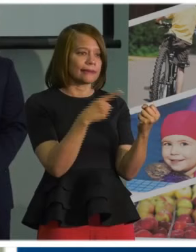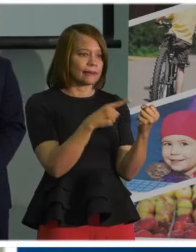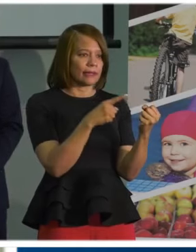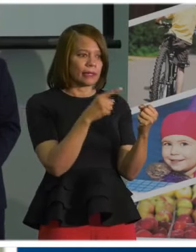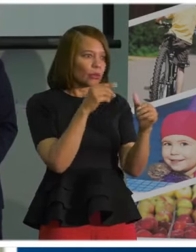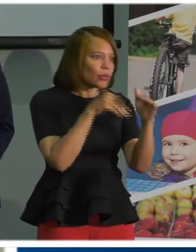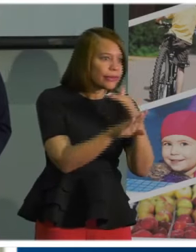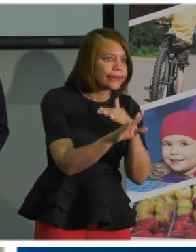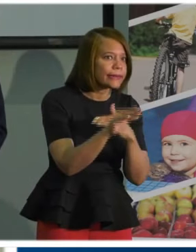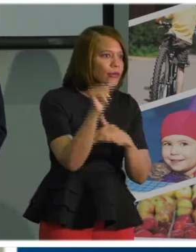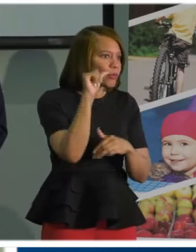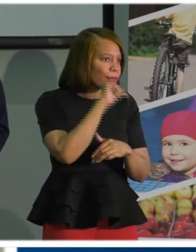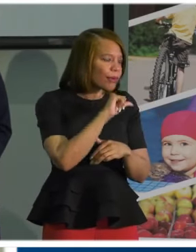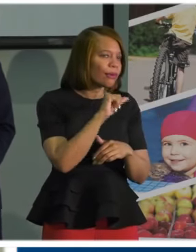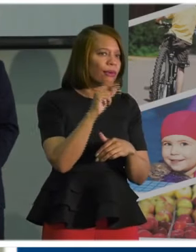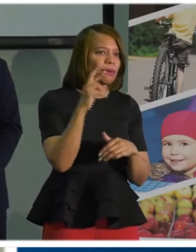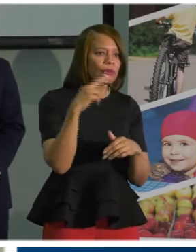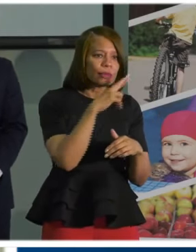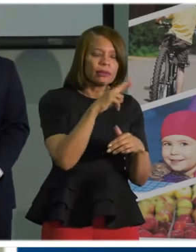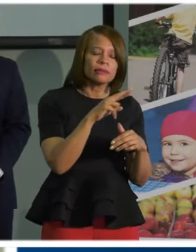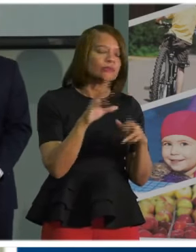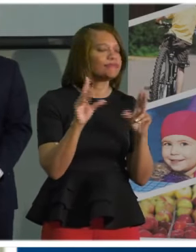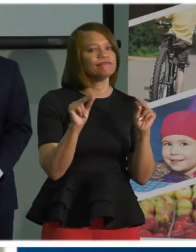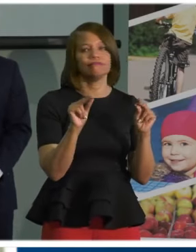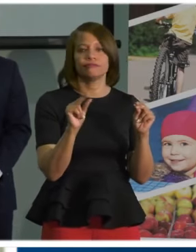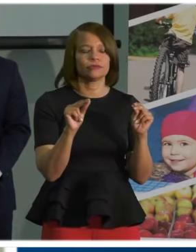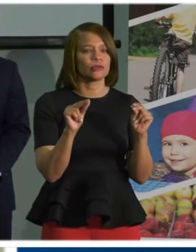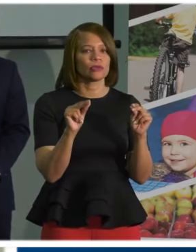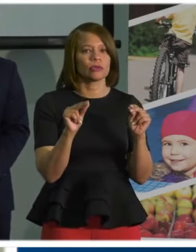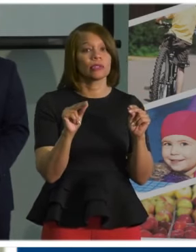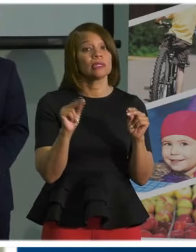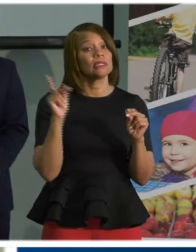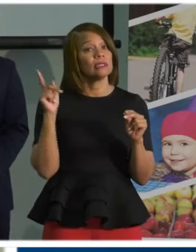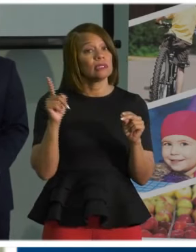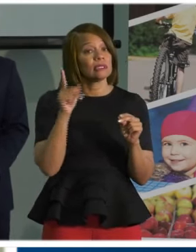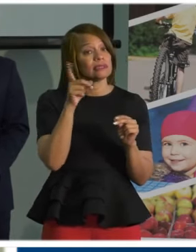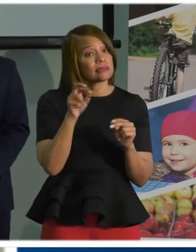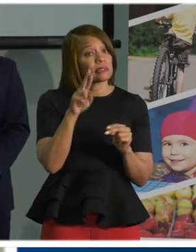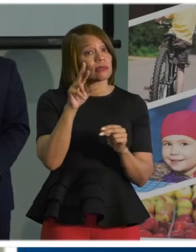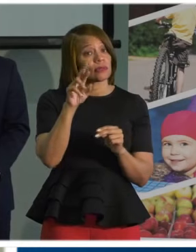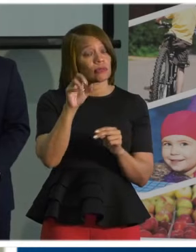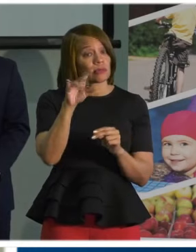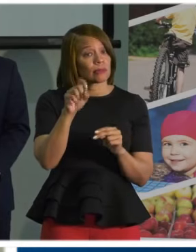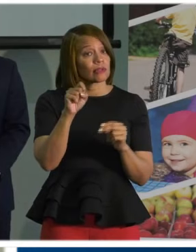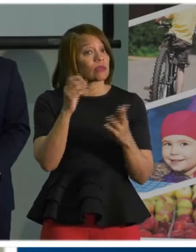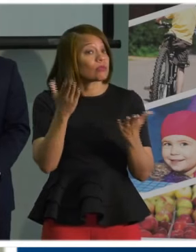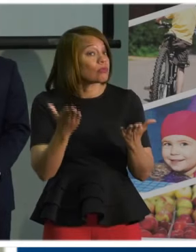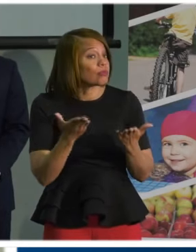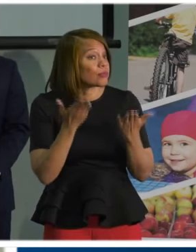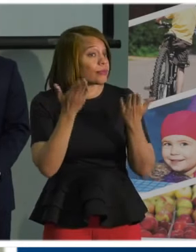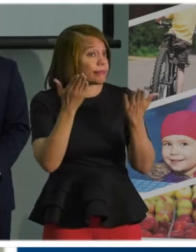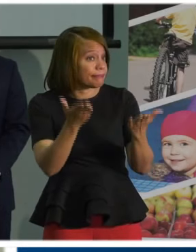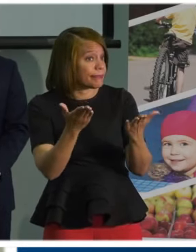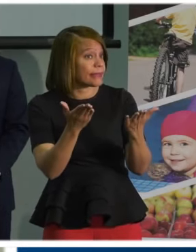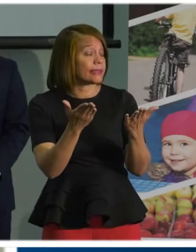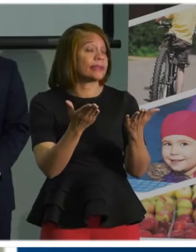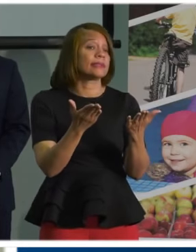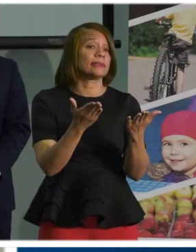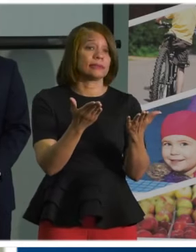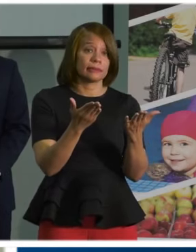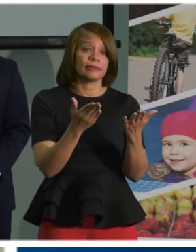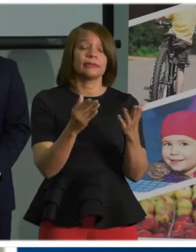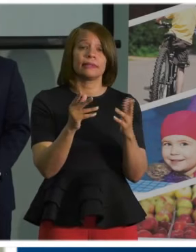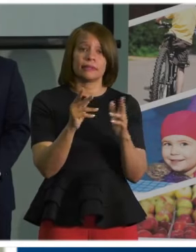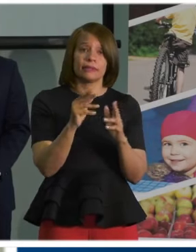into bars. As Dr. Roberts talked earlier, she's going to recommend and encourage, uh, bar owners to start limiting,